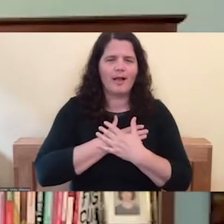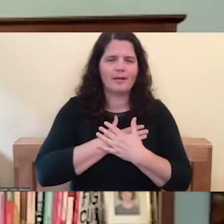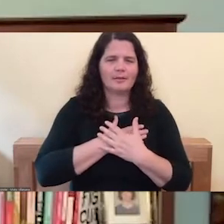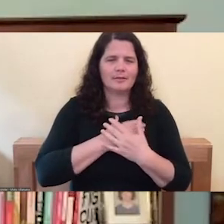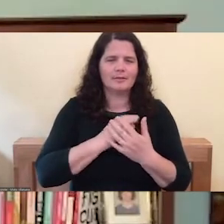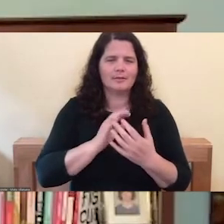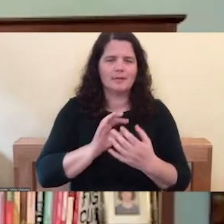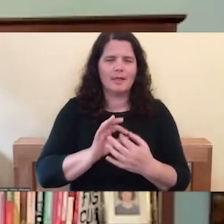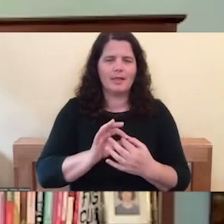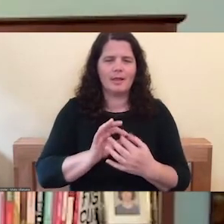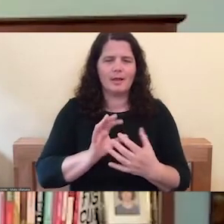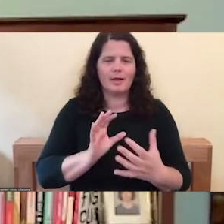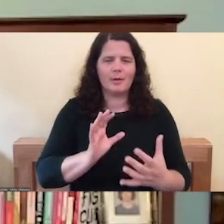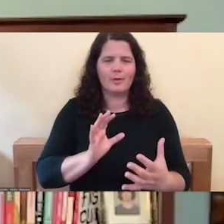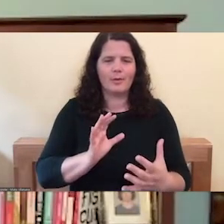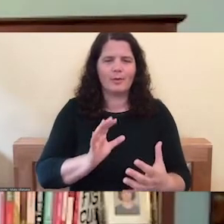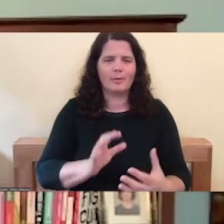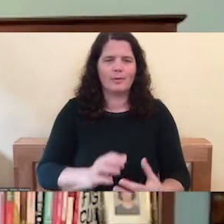Relax.